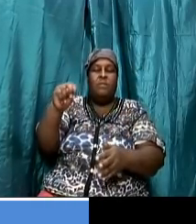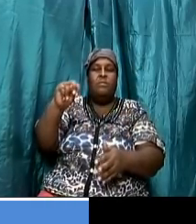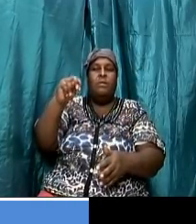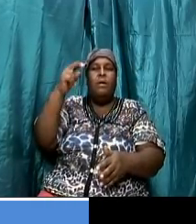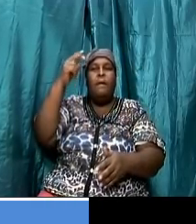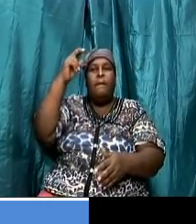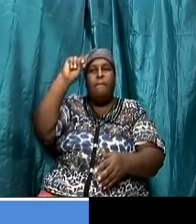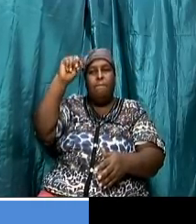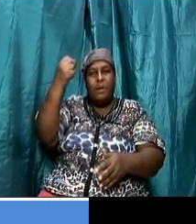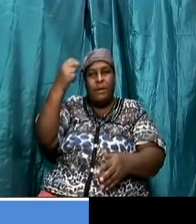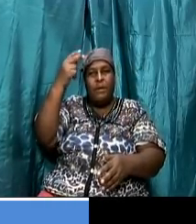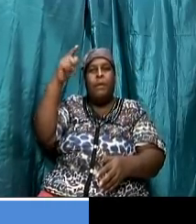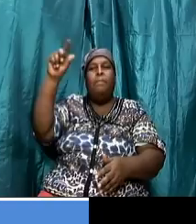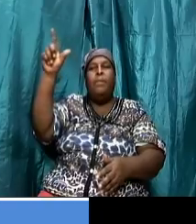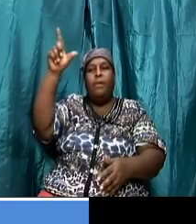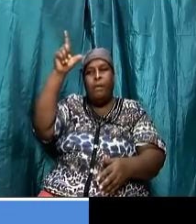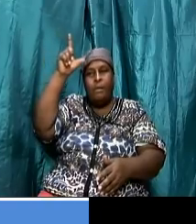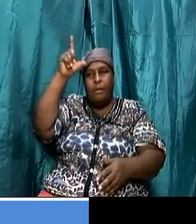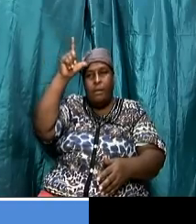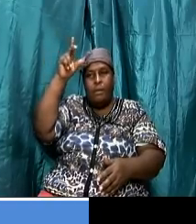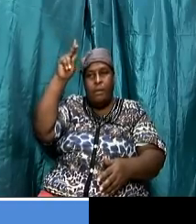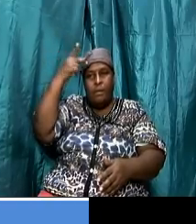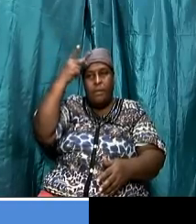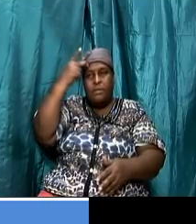man he was not a novice